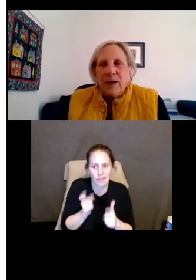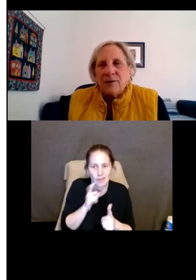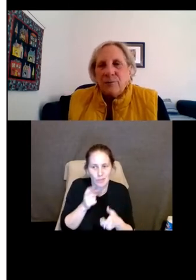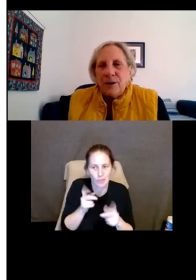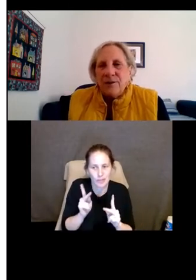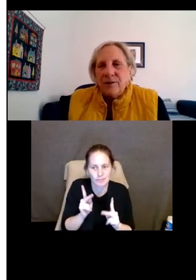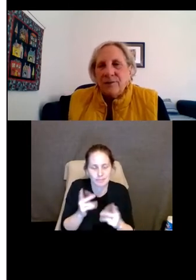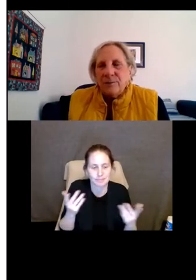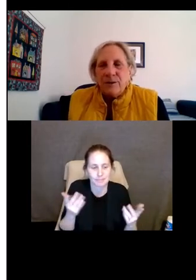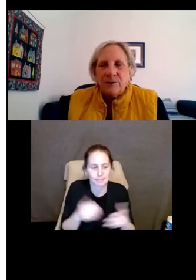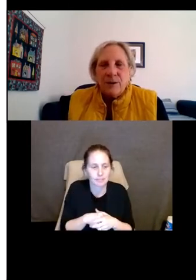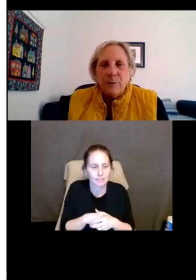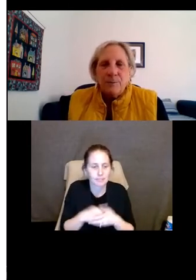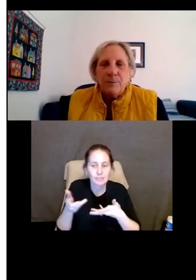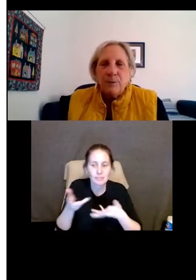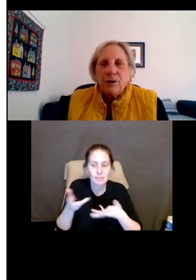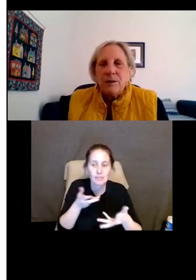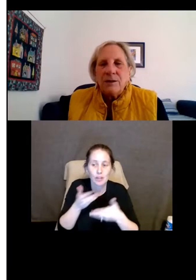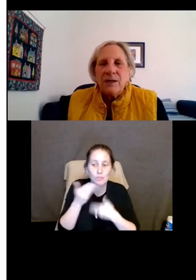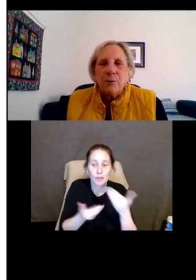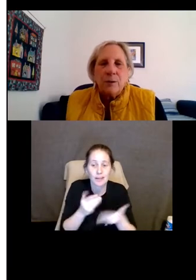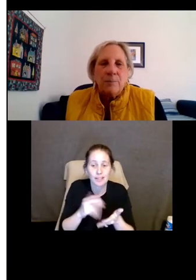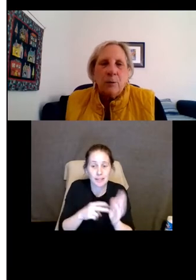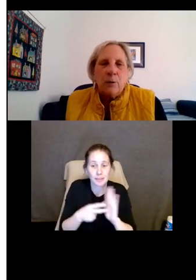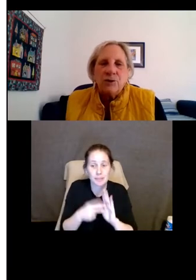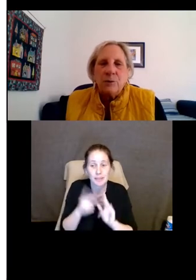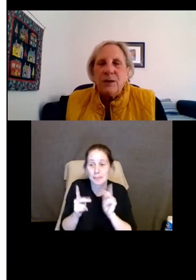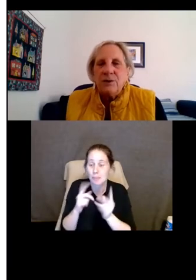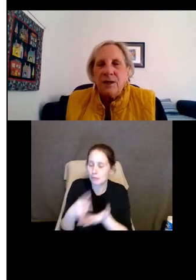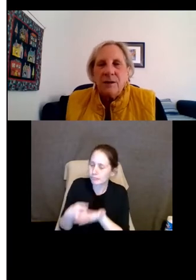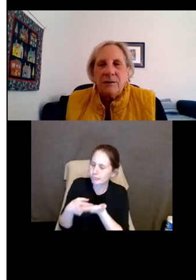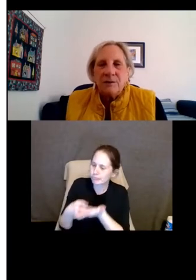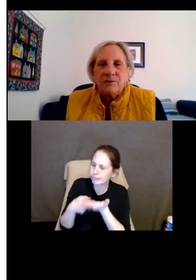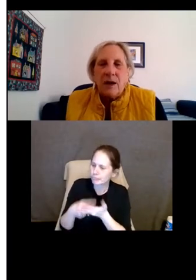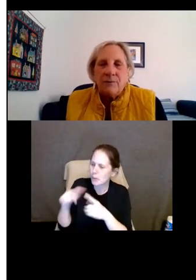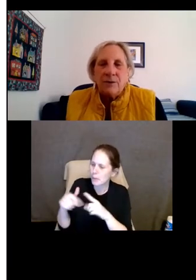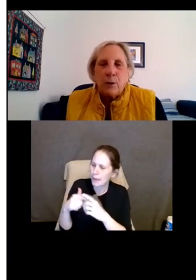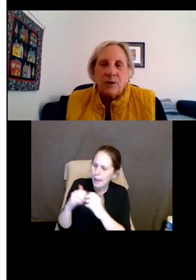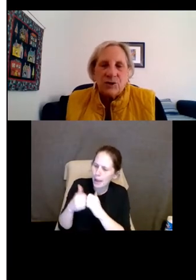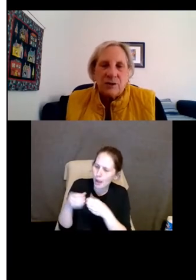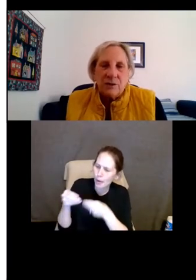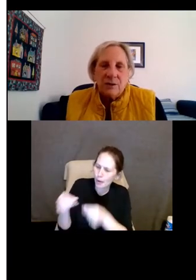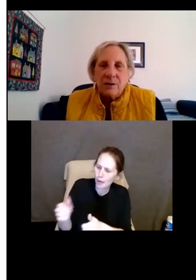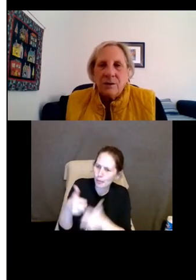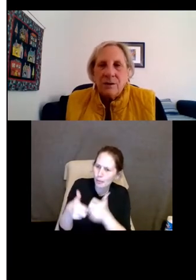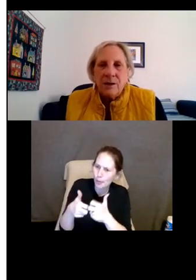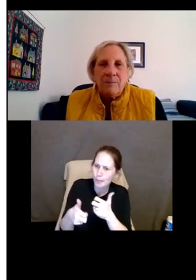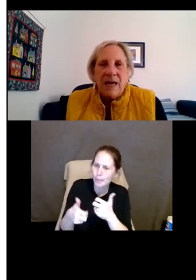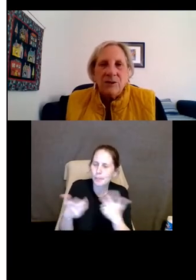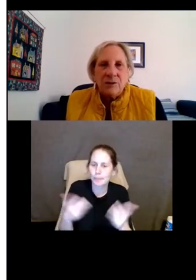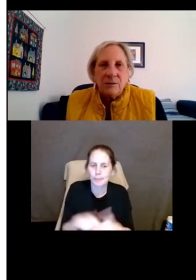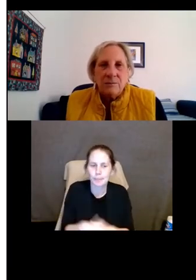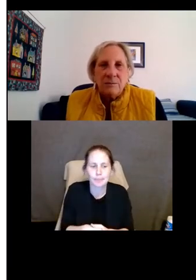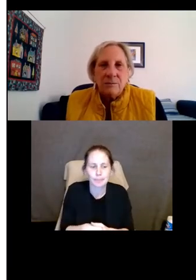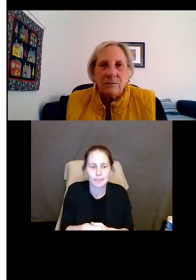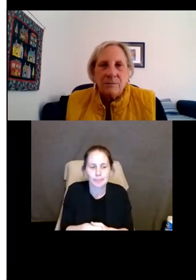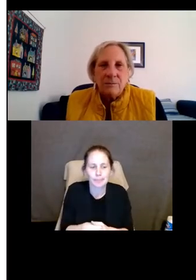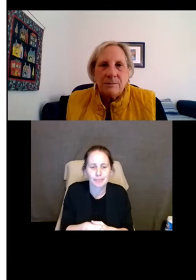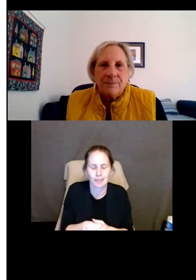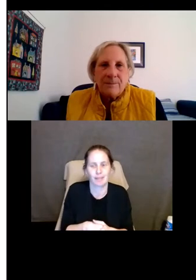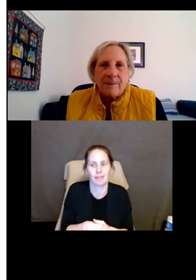An interactive process is best to be when people talk together about what should be done to solve the question. Imagine.